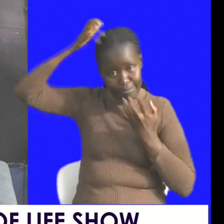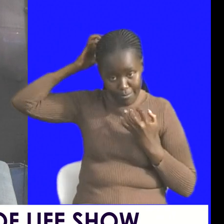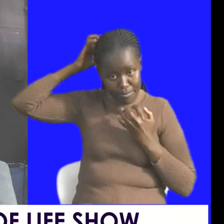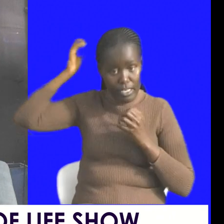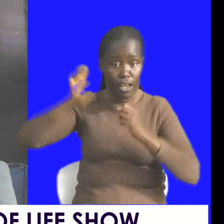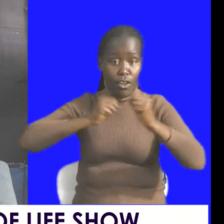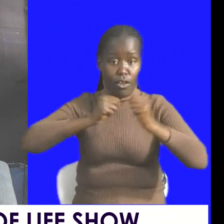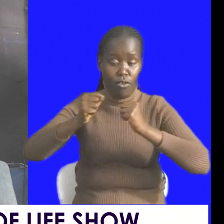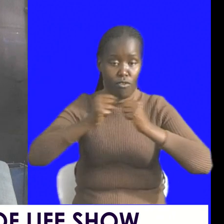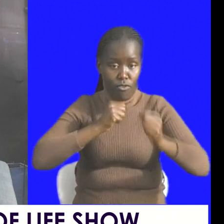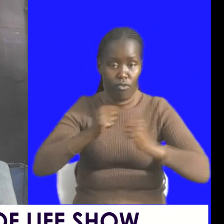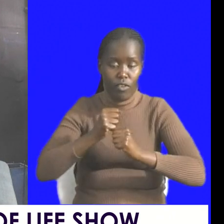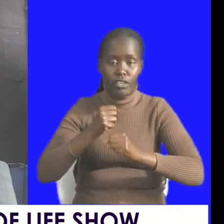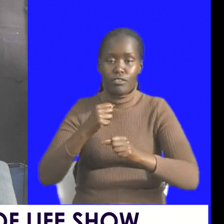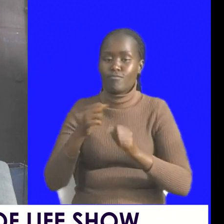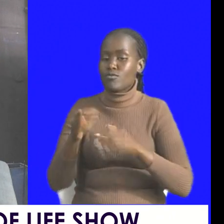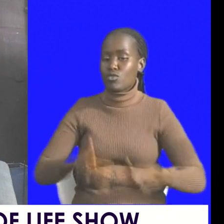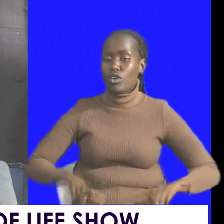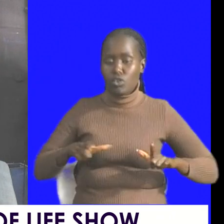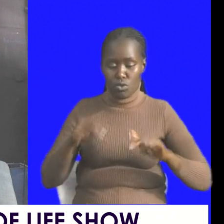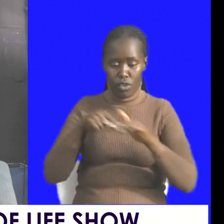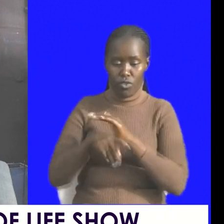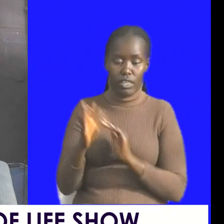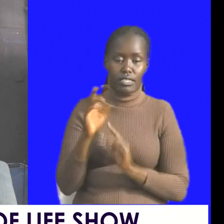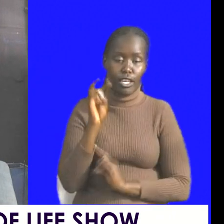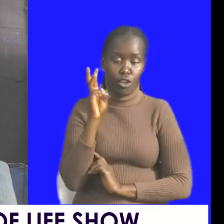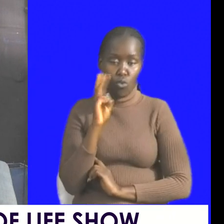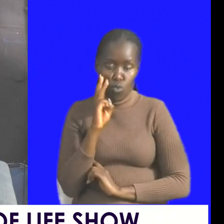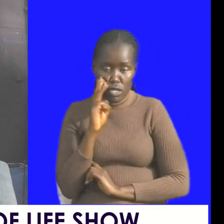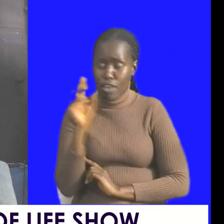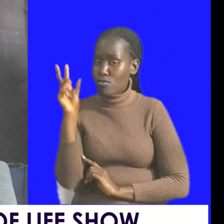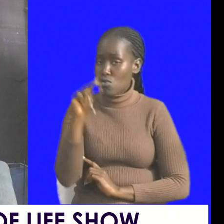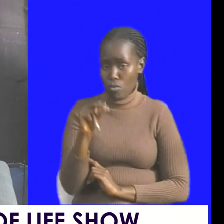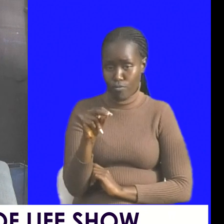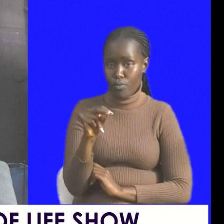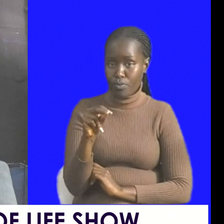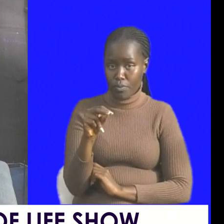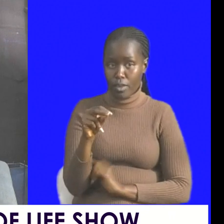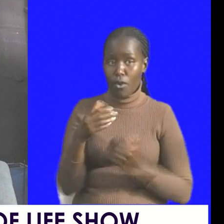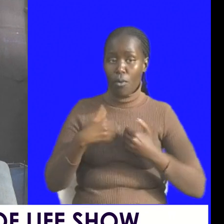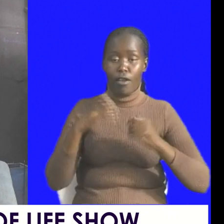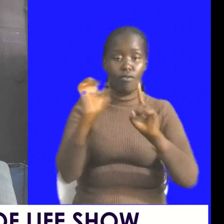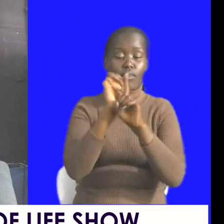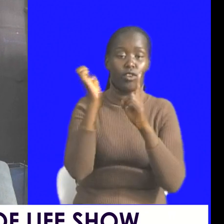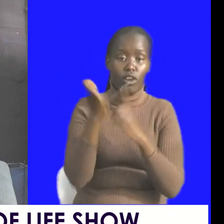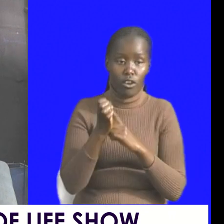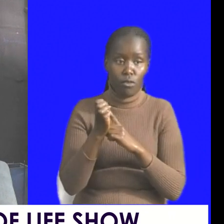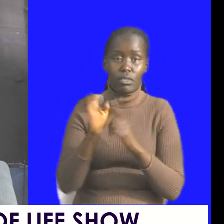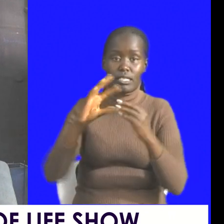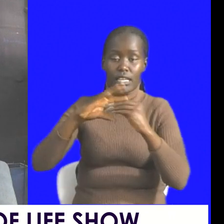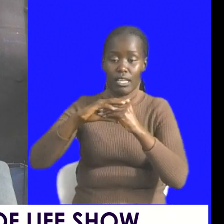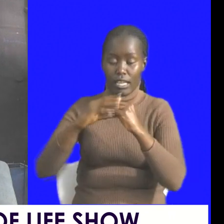operate inside water no you are meant to be on land there is an environment created designed